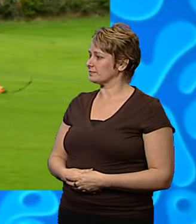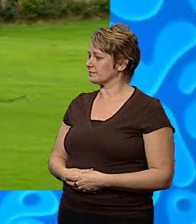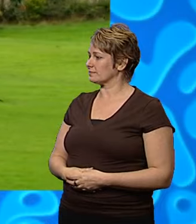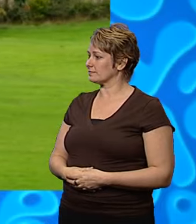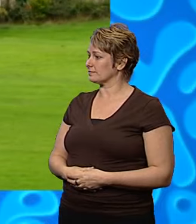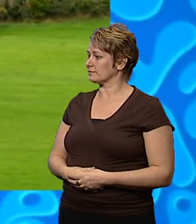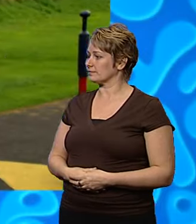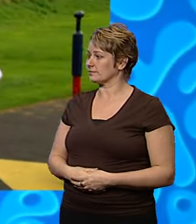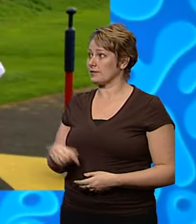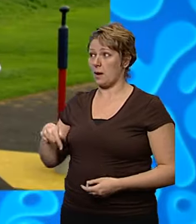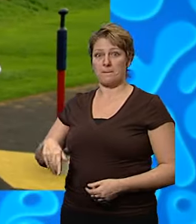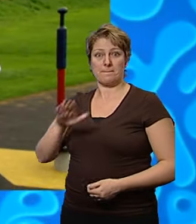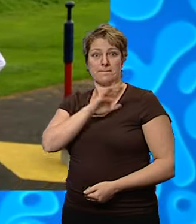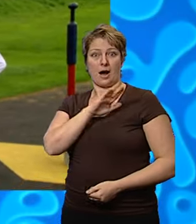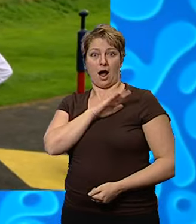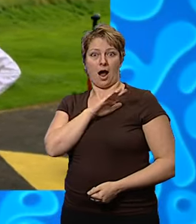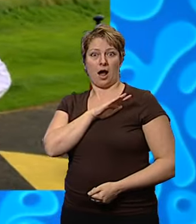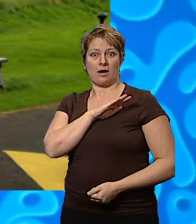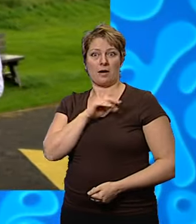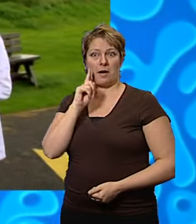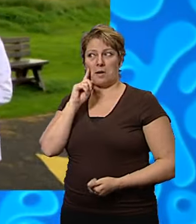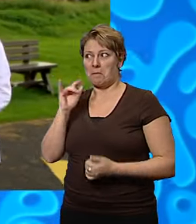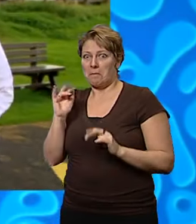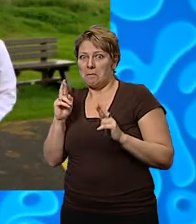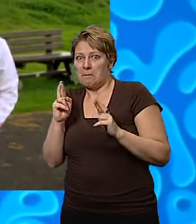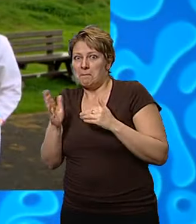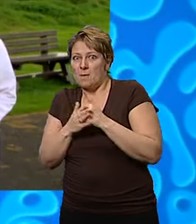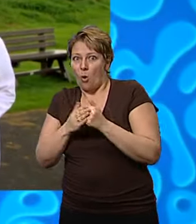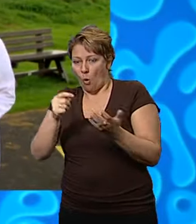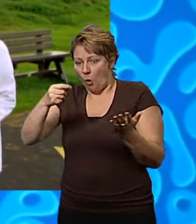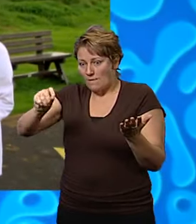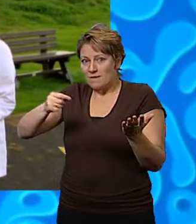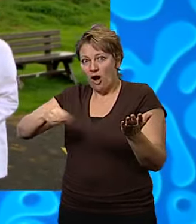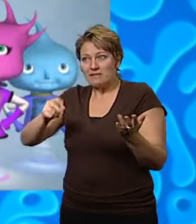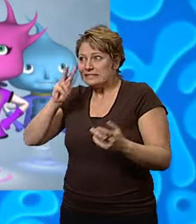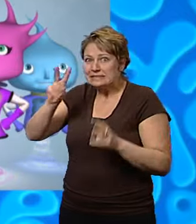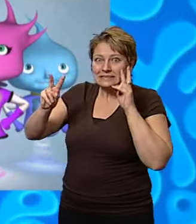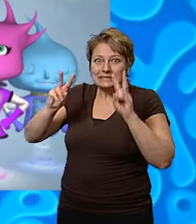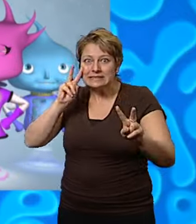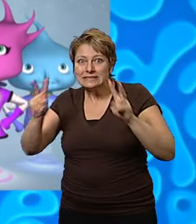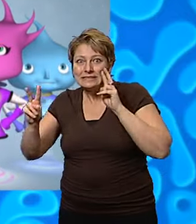We're here at the park, so hopefully we'll get to see some more things to tick them off on our list.